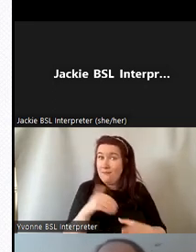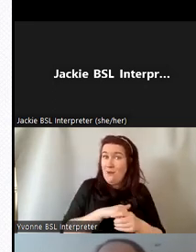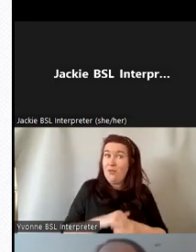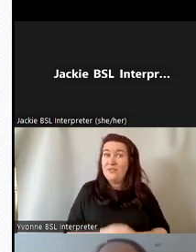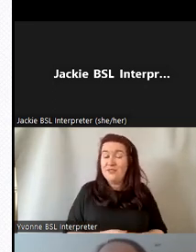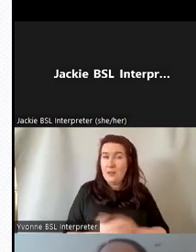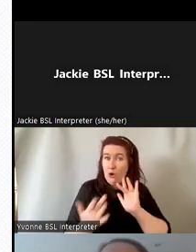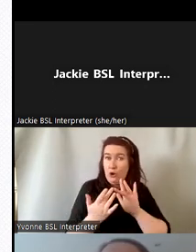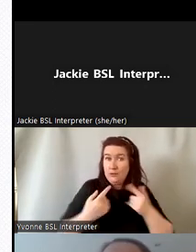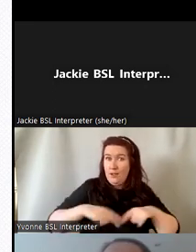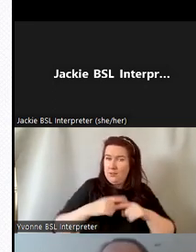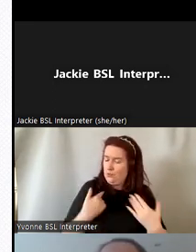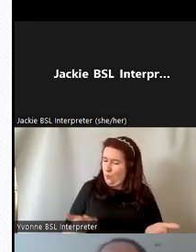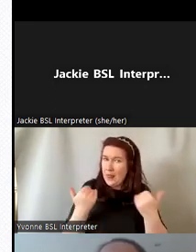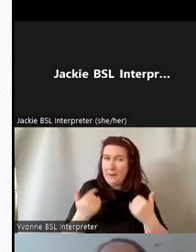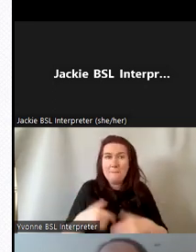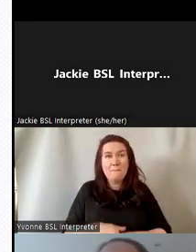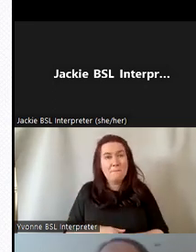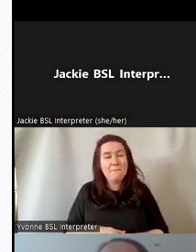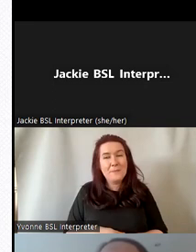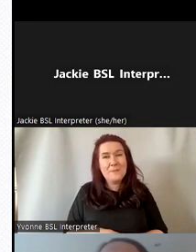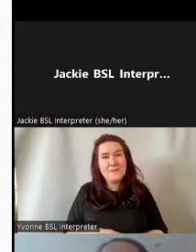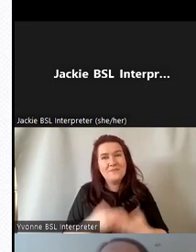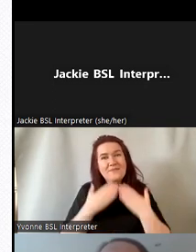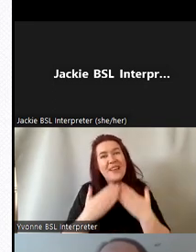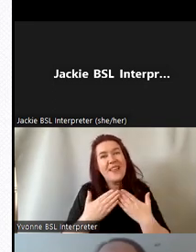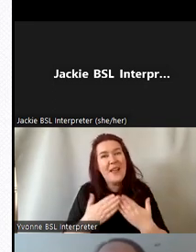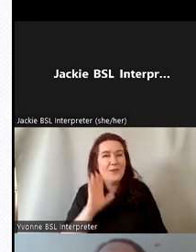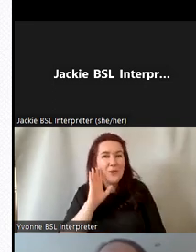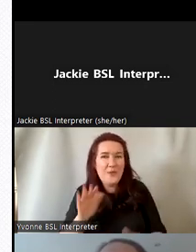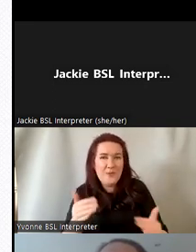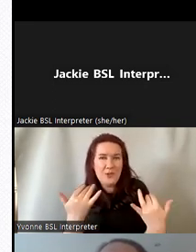get in touch and we'll welcome you on board thank you very much for listening